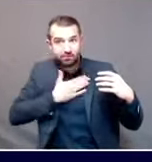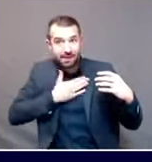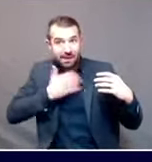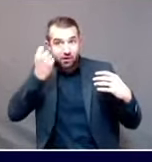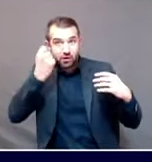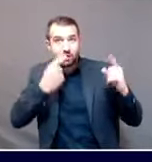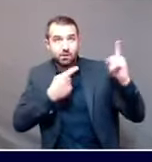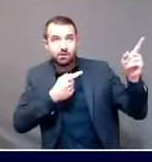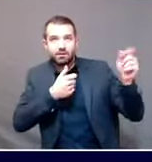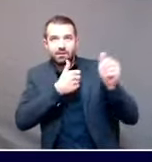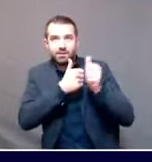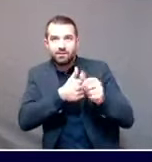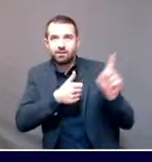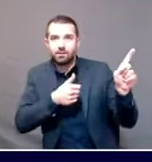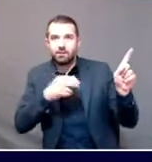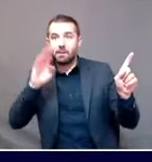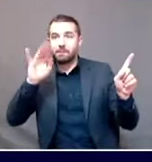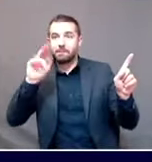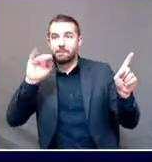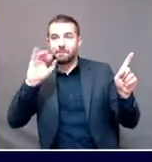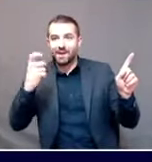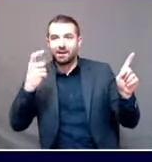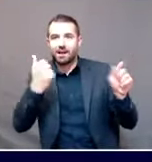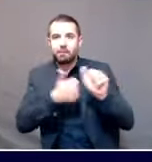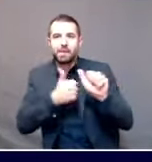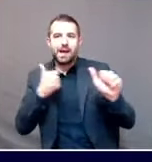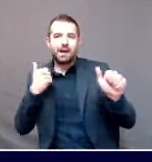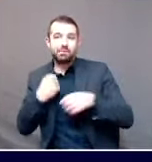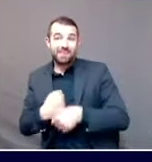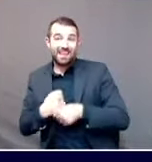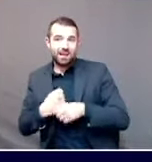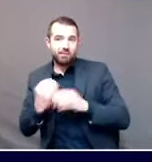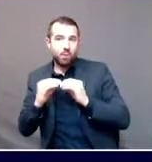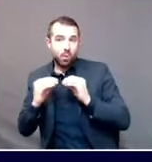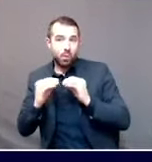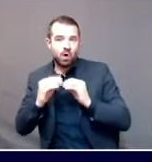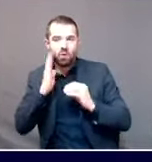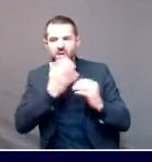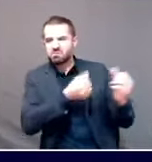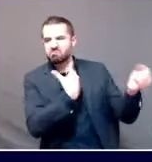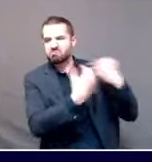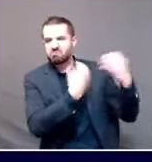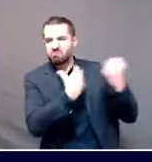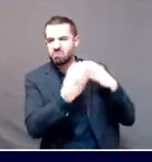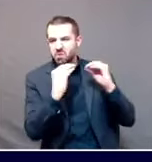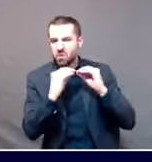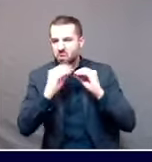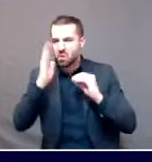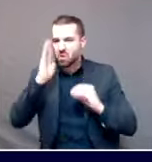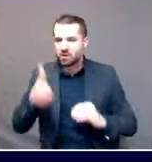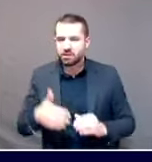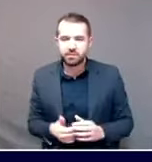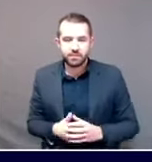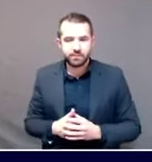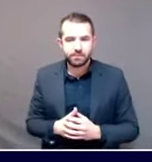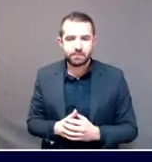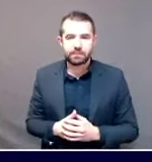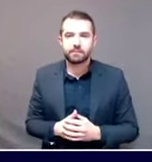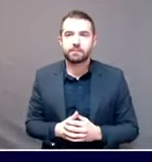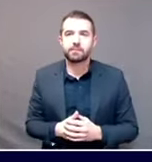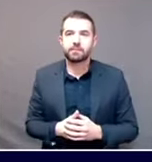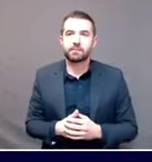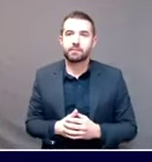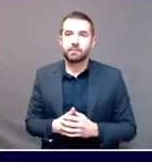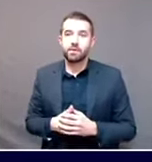That also is scheduled to end earlier. We heard the end of the year. Now it's been pushed into January. So we are always looking to